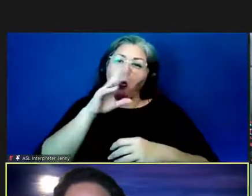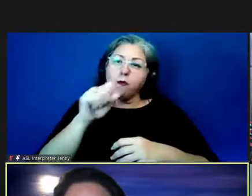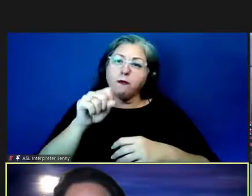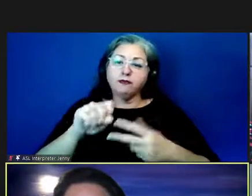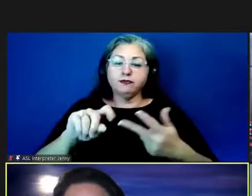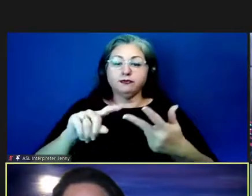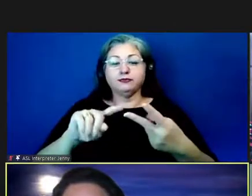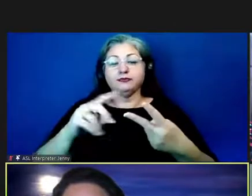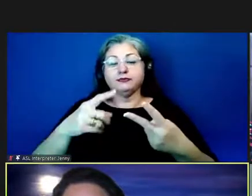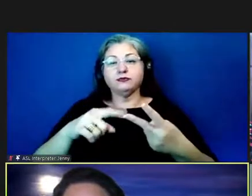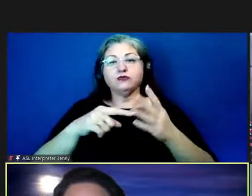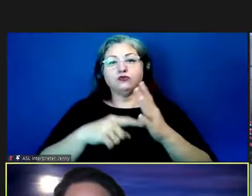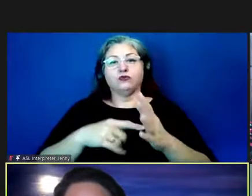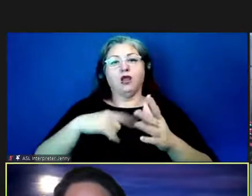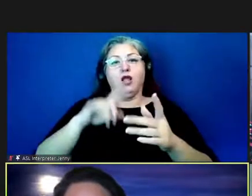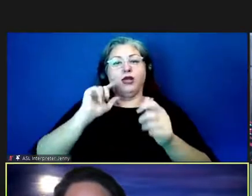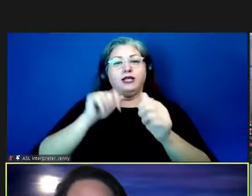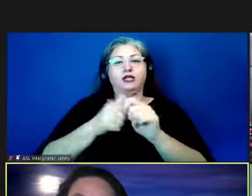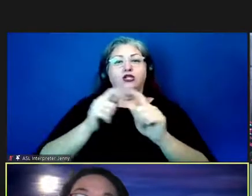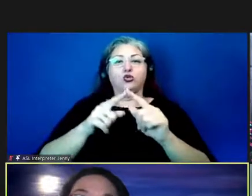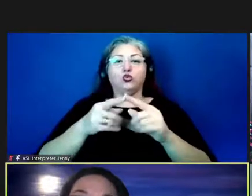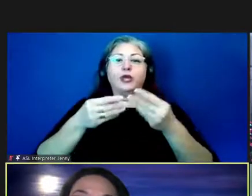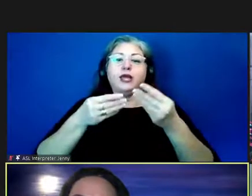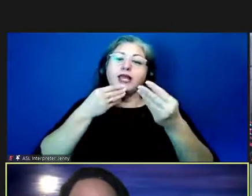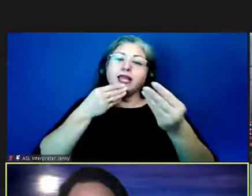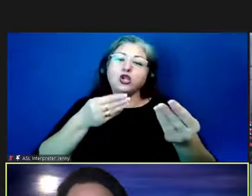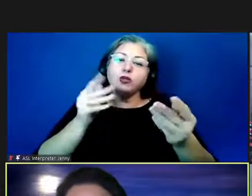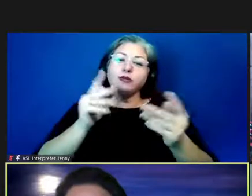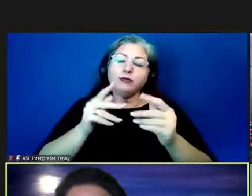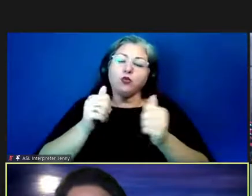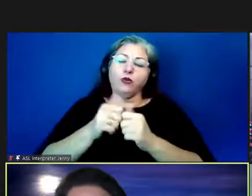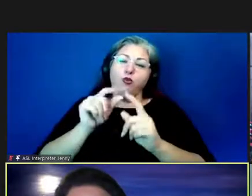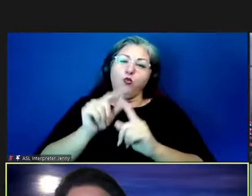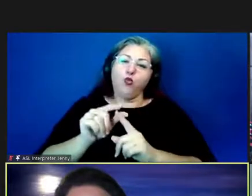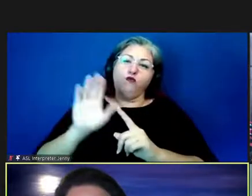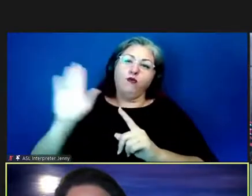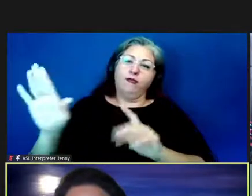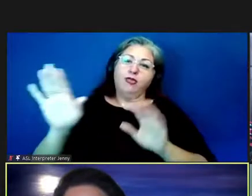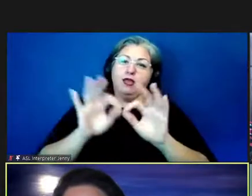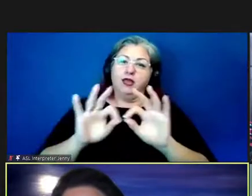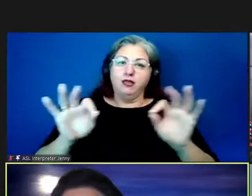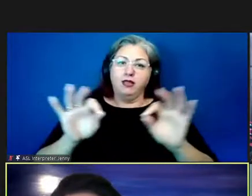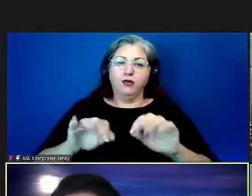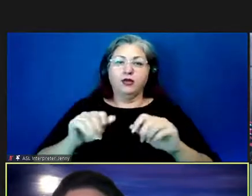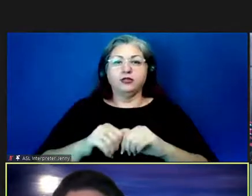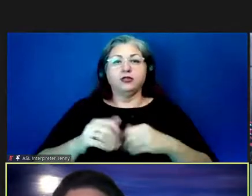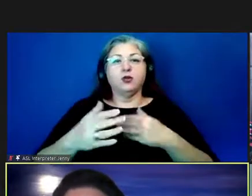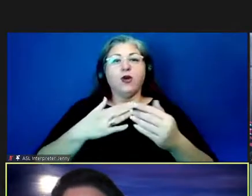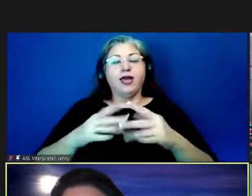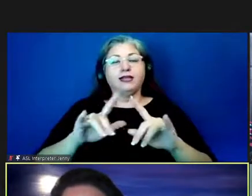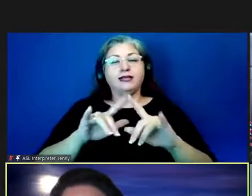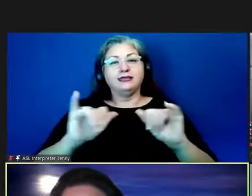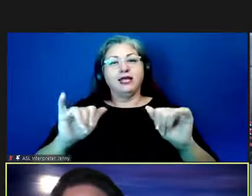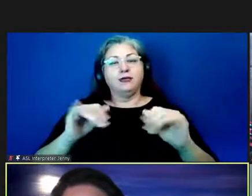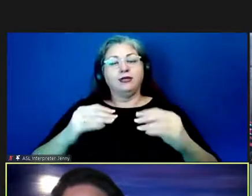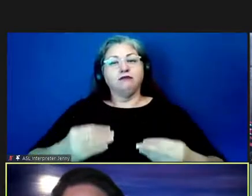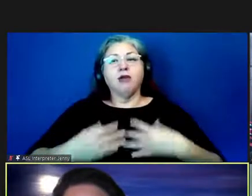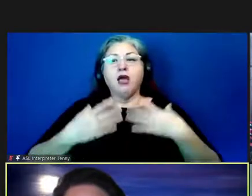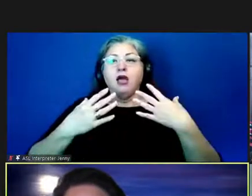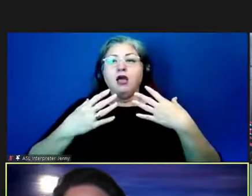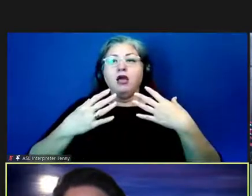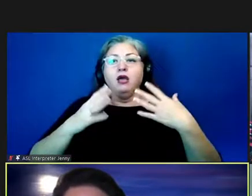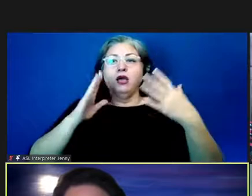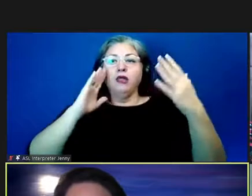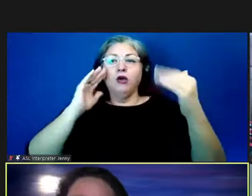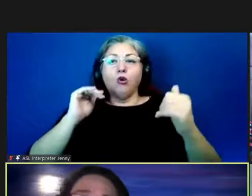second reveals our intention to nourish our people with words from their language um while also inspiring hope that what is